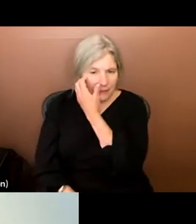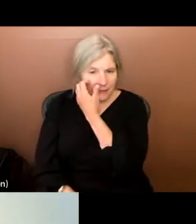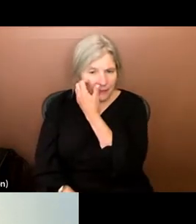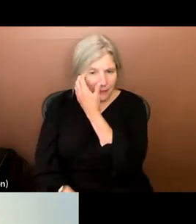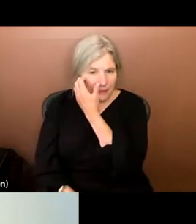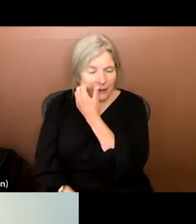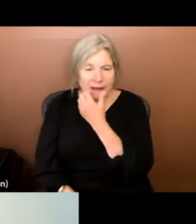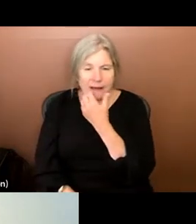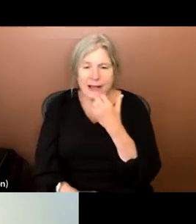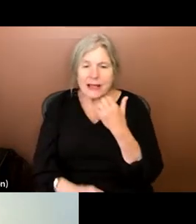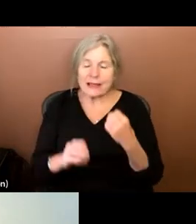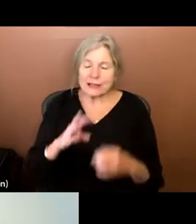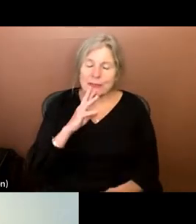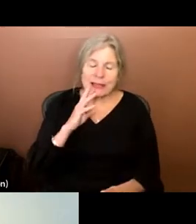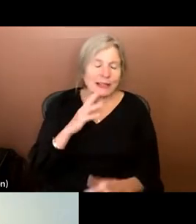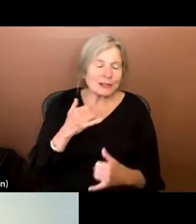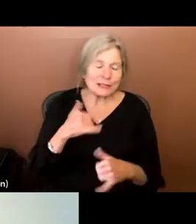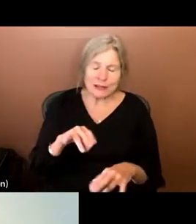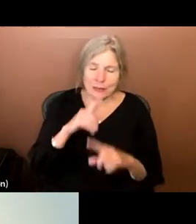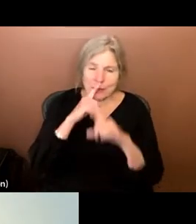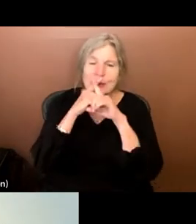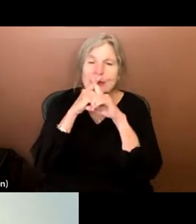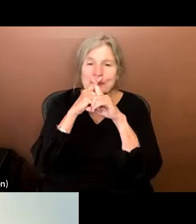If you're speaking, Jose, you're still muted.